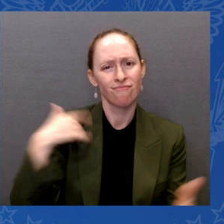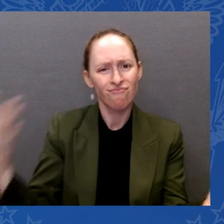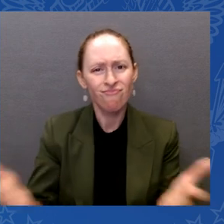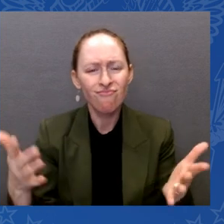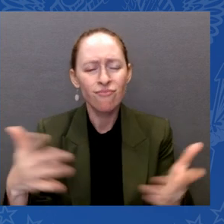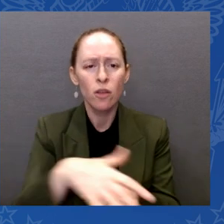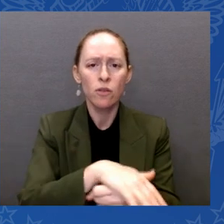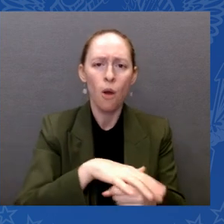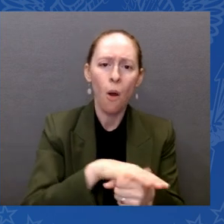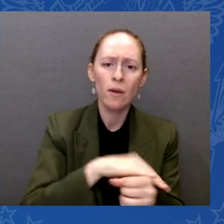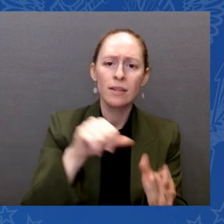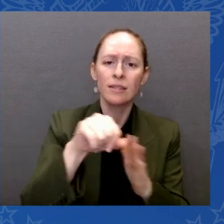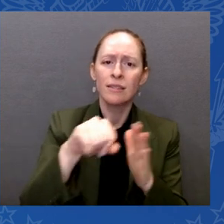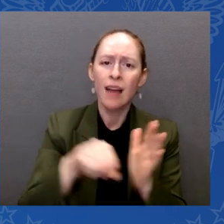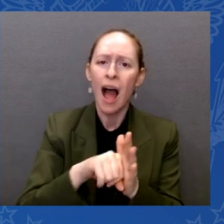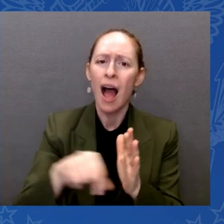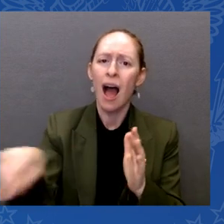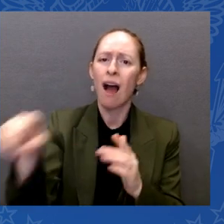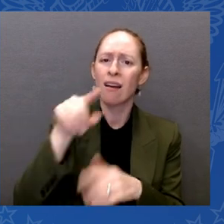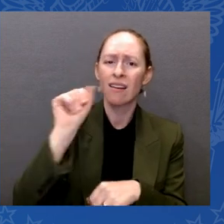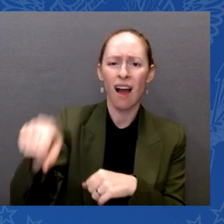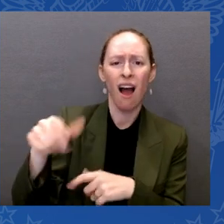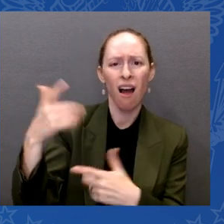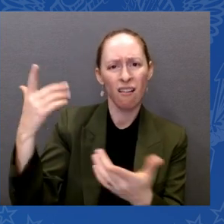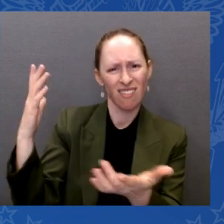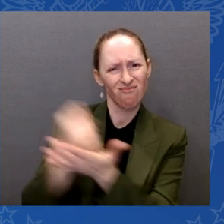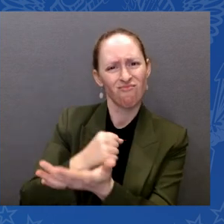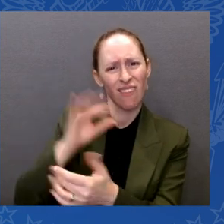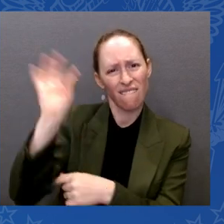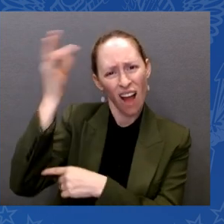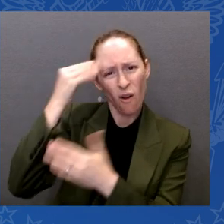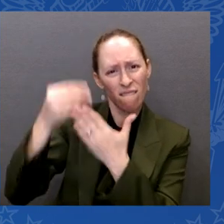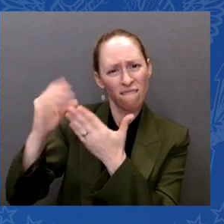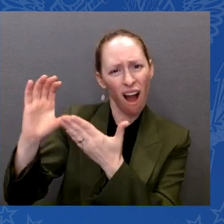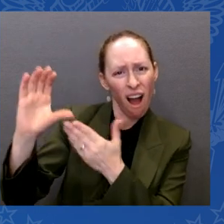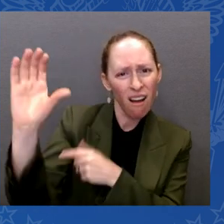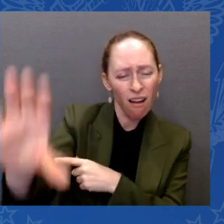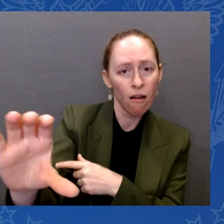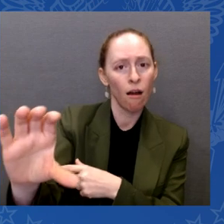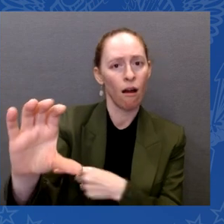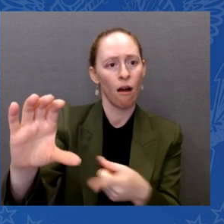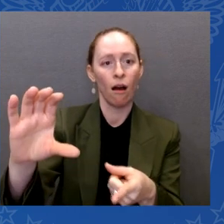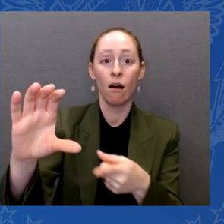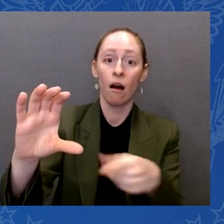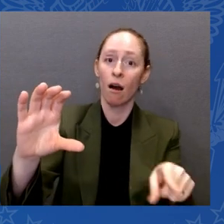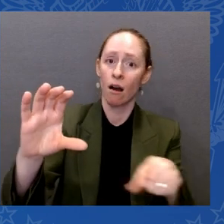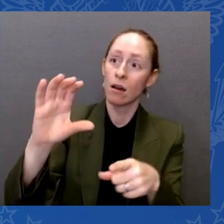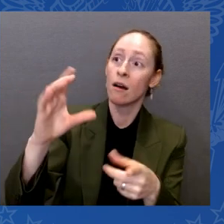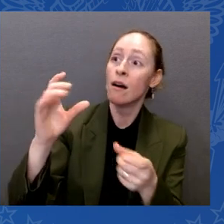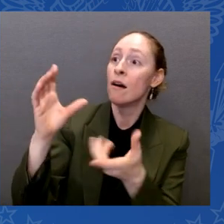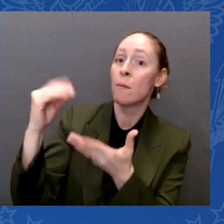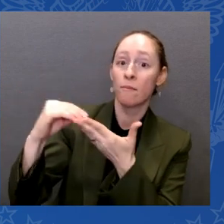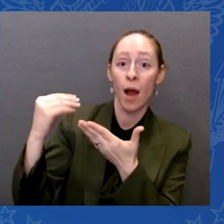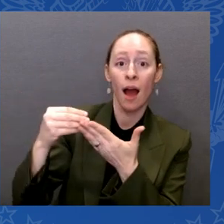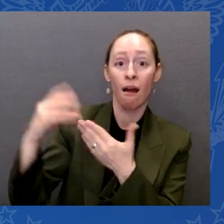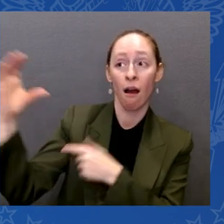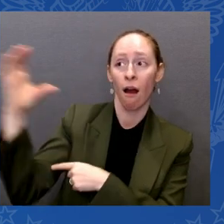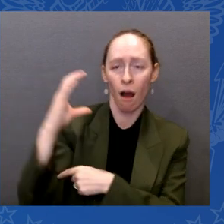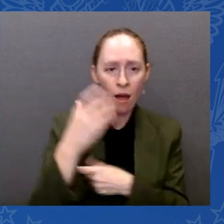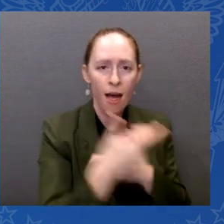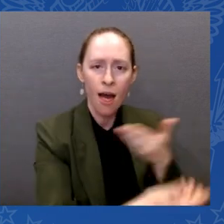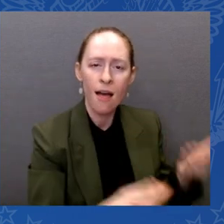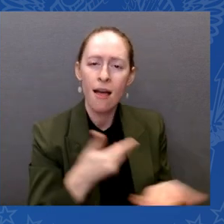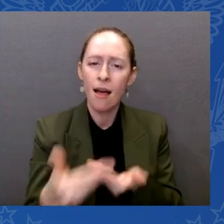law makes the biggest investment ever in accessible transit, updating subways, trains, and